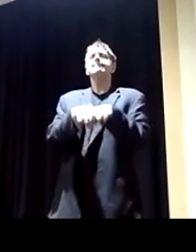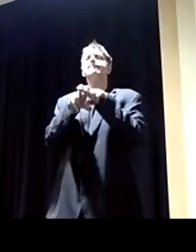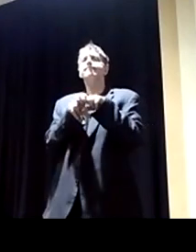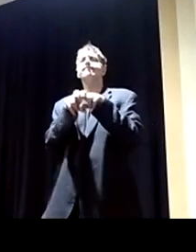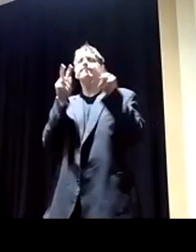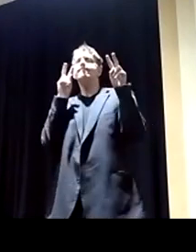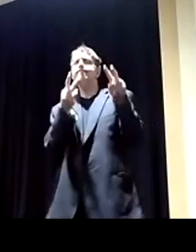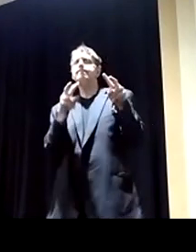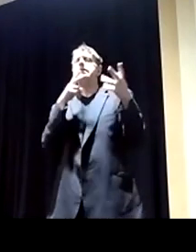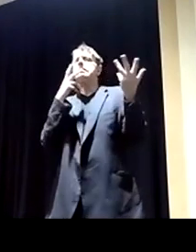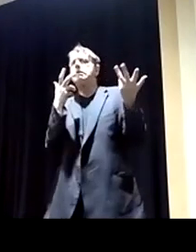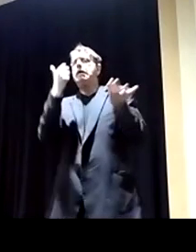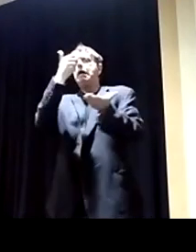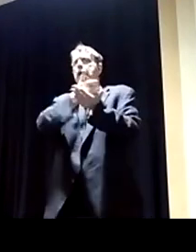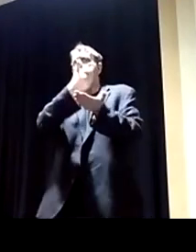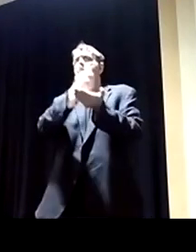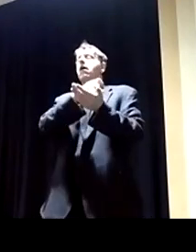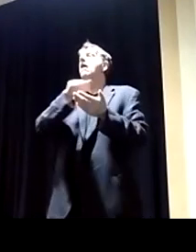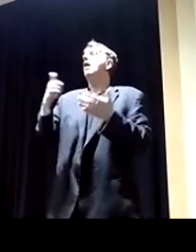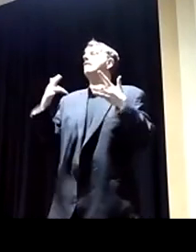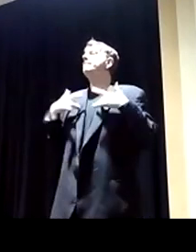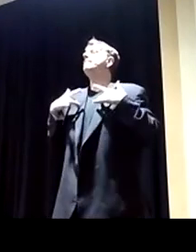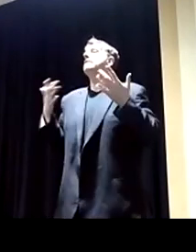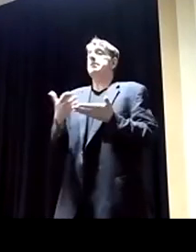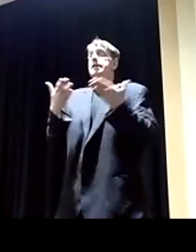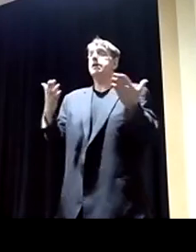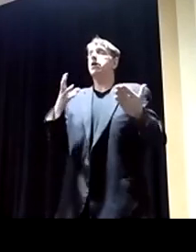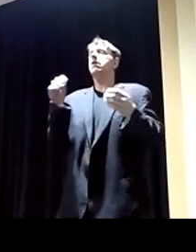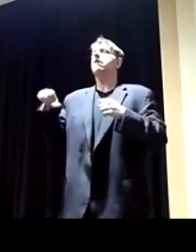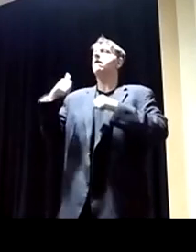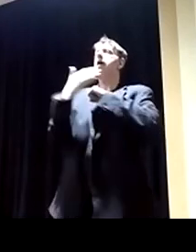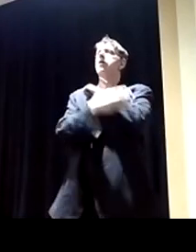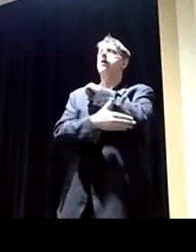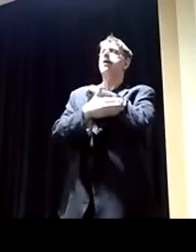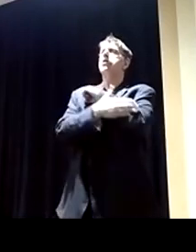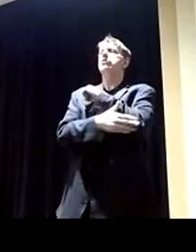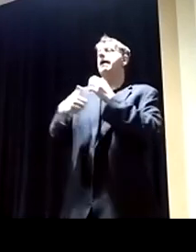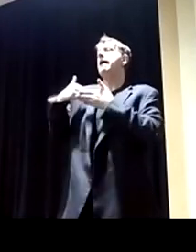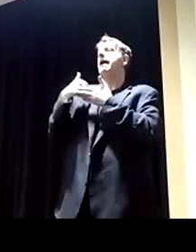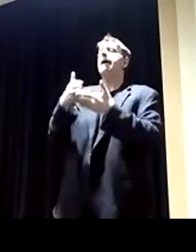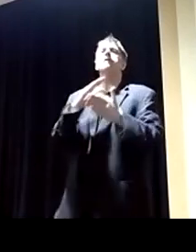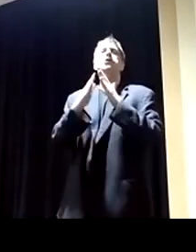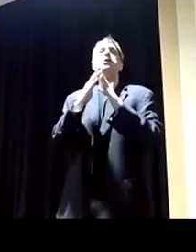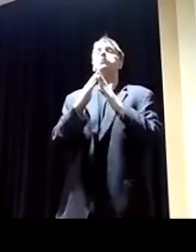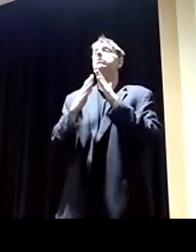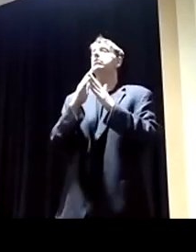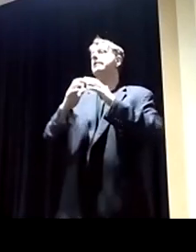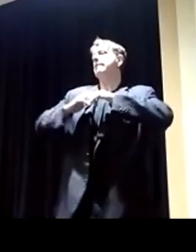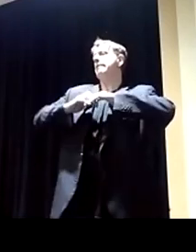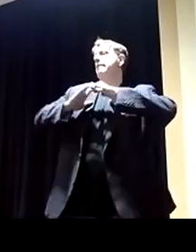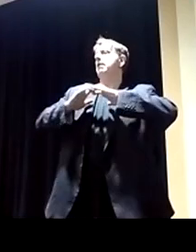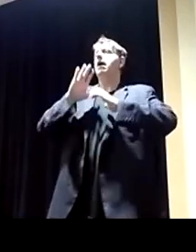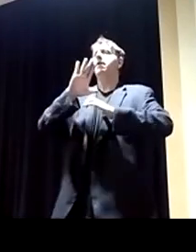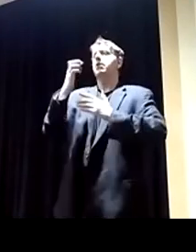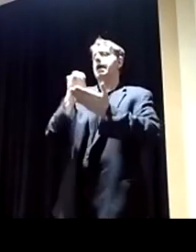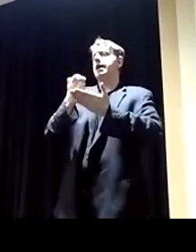foreign aid. Another thing we can do both here and abroad is focus on helping communities economically to build up their economic